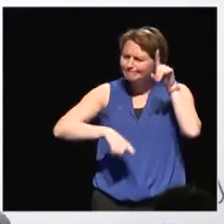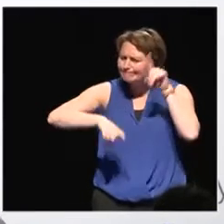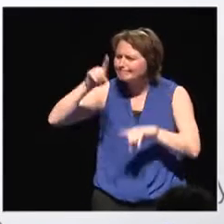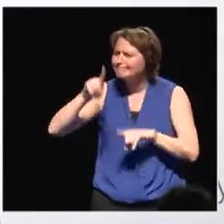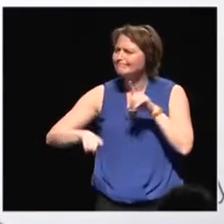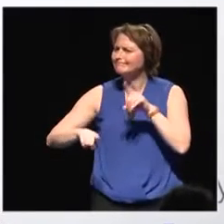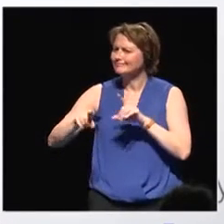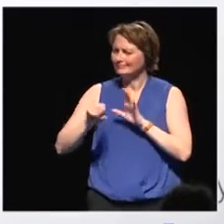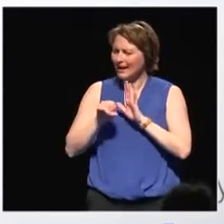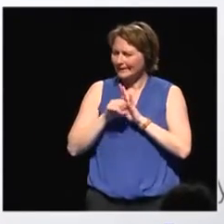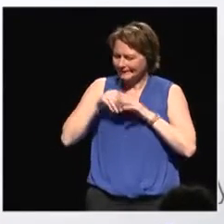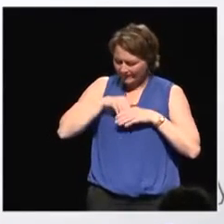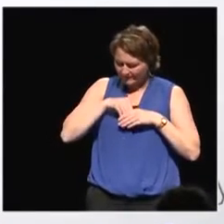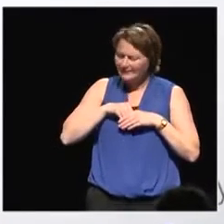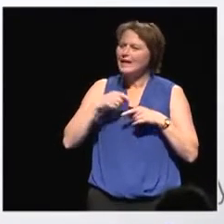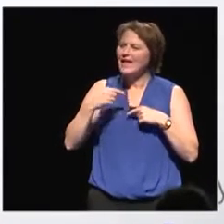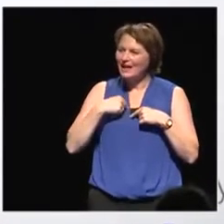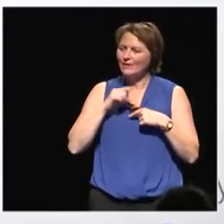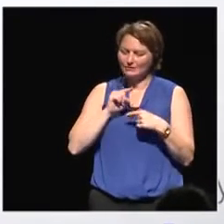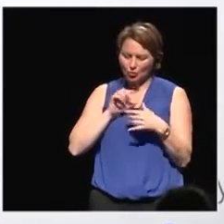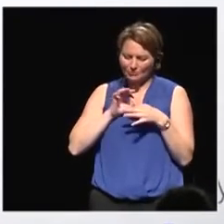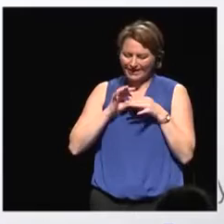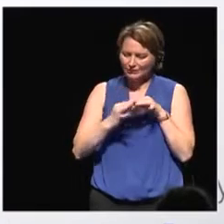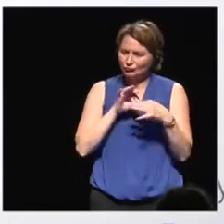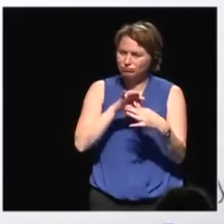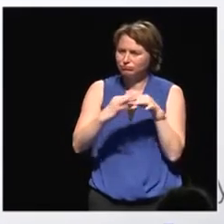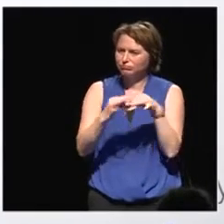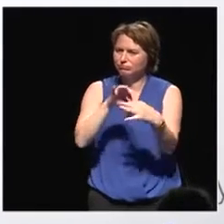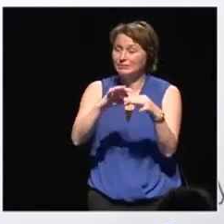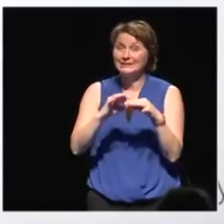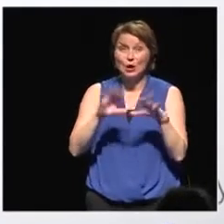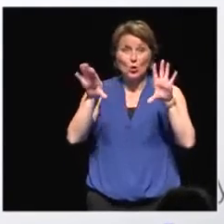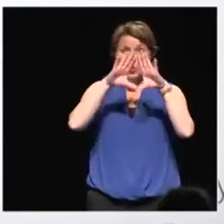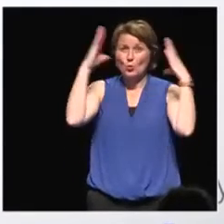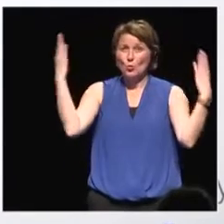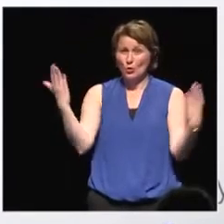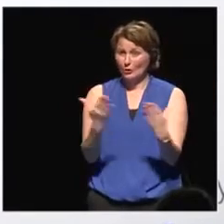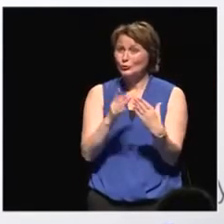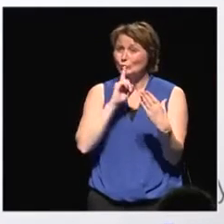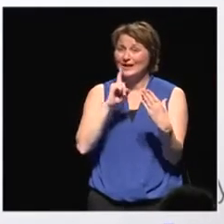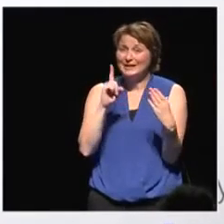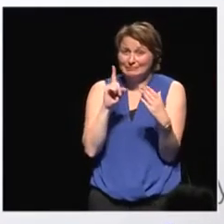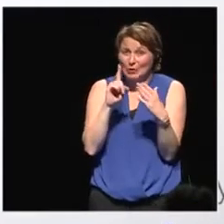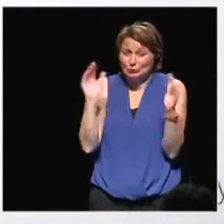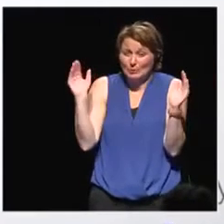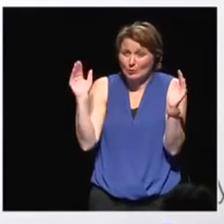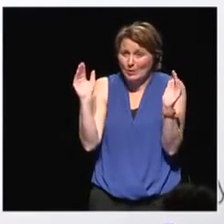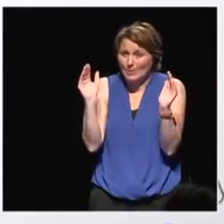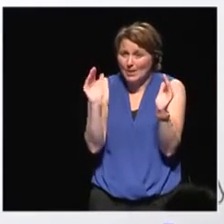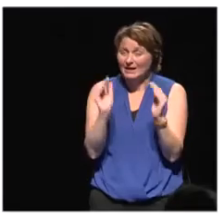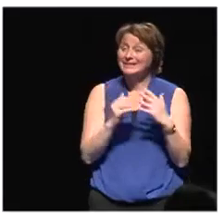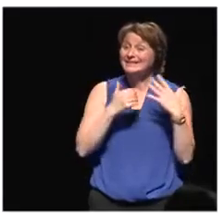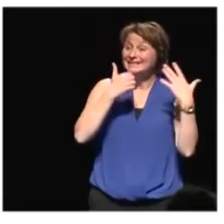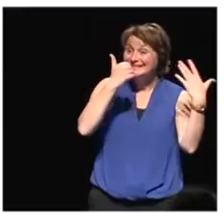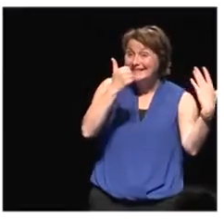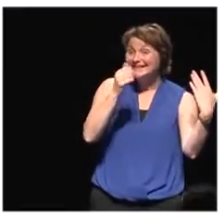there was a notion of interrelatedness. The world is getting much smaller. There's six billion people. Technology has